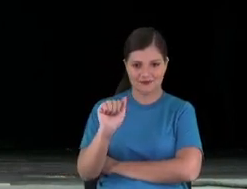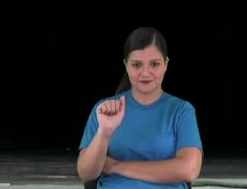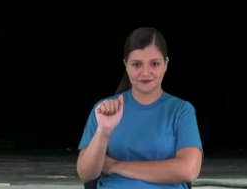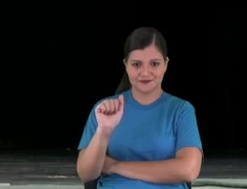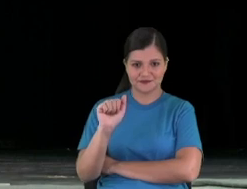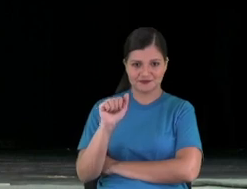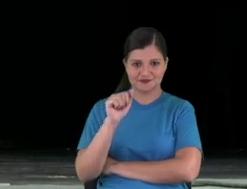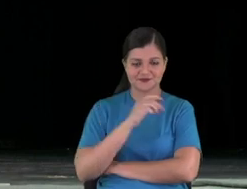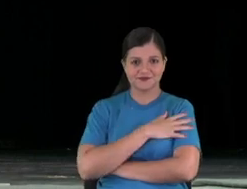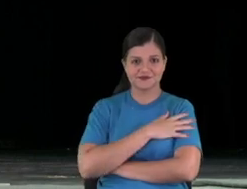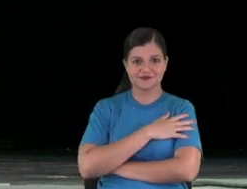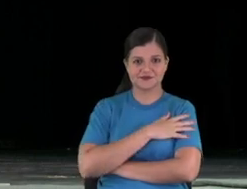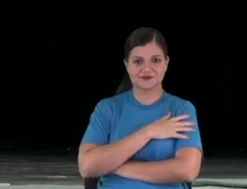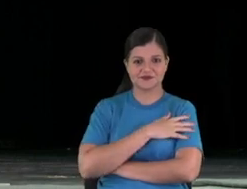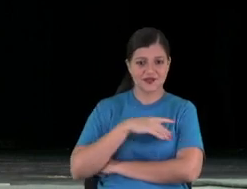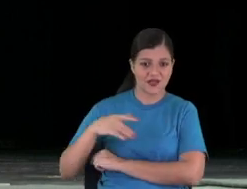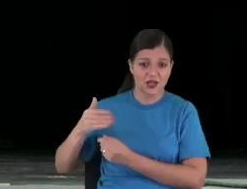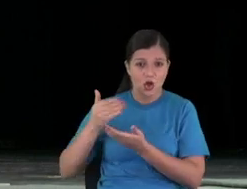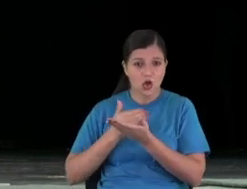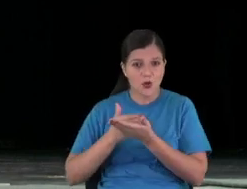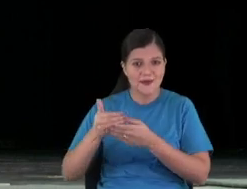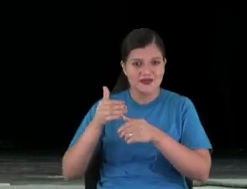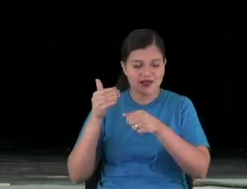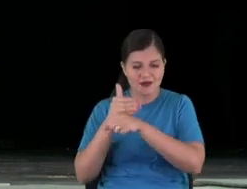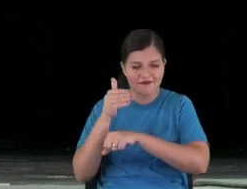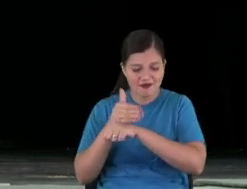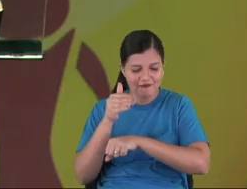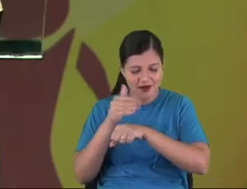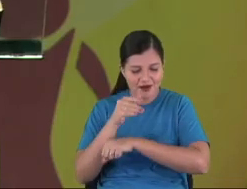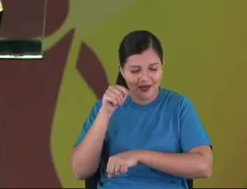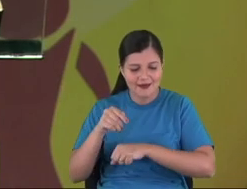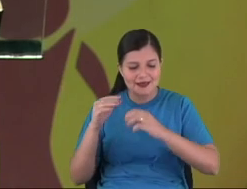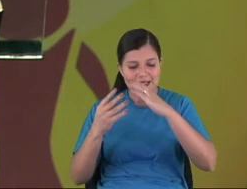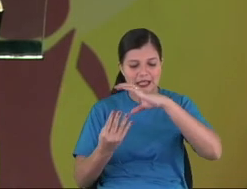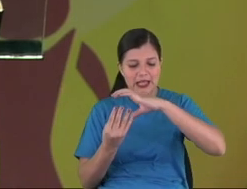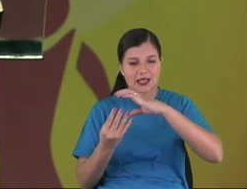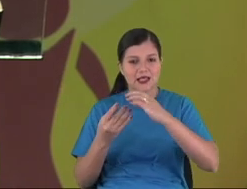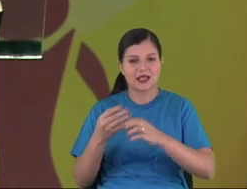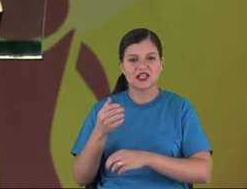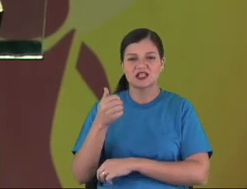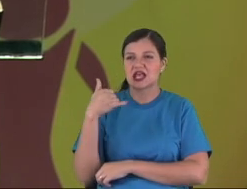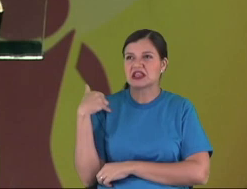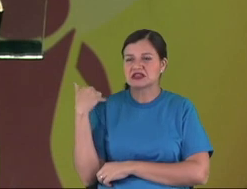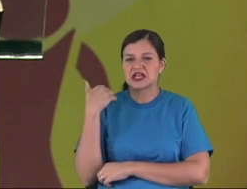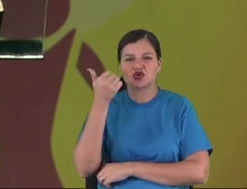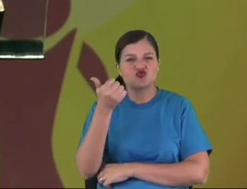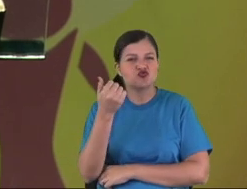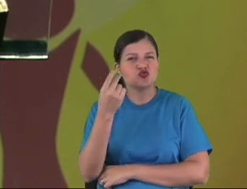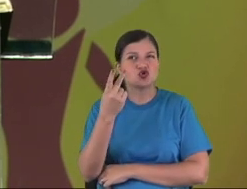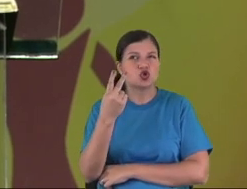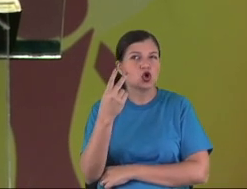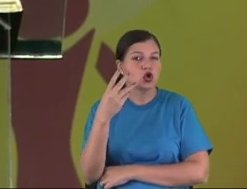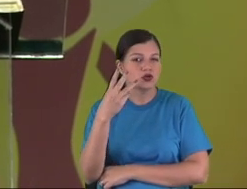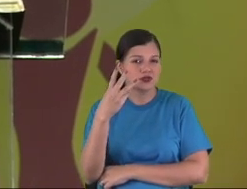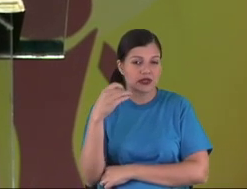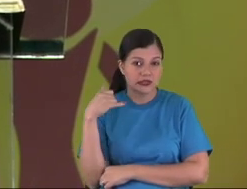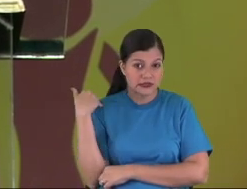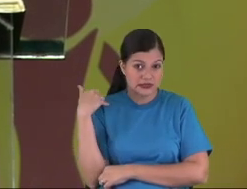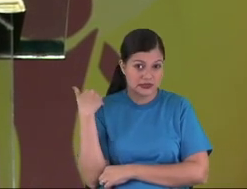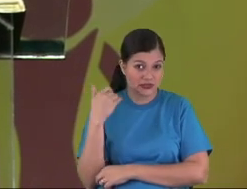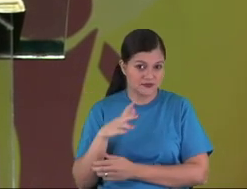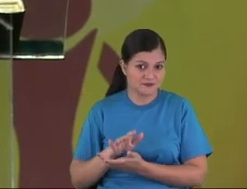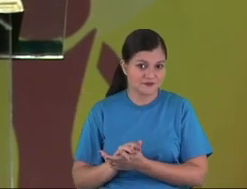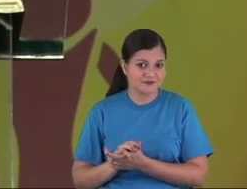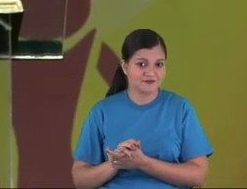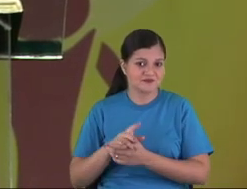His dad took him to this kid two, three years. He got two,